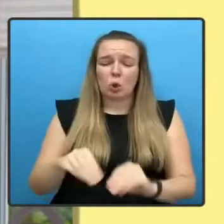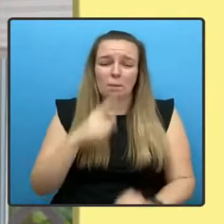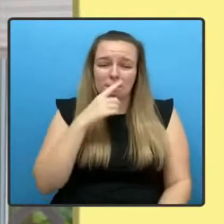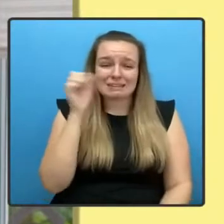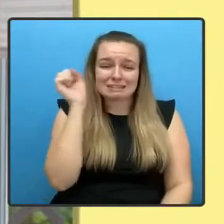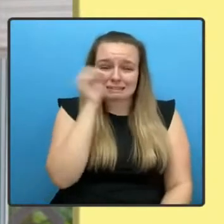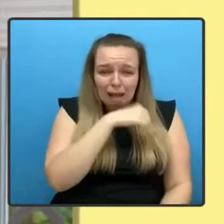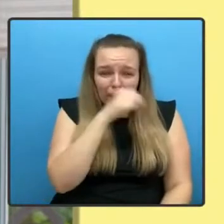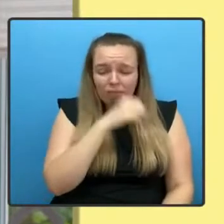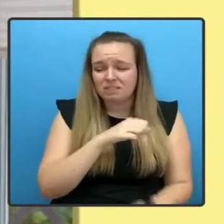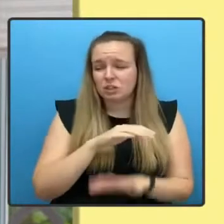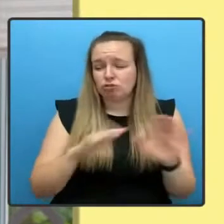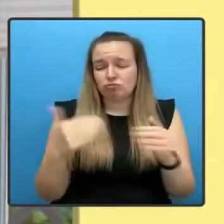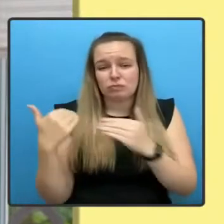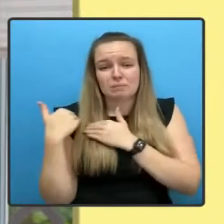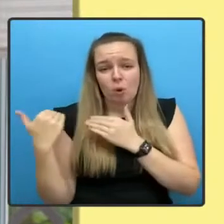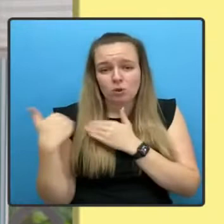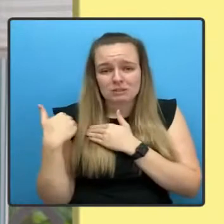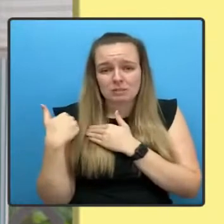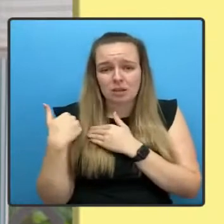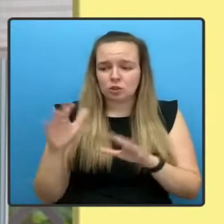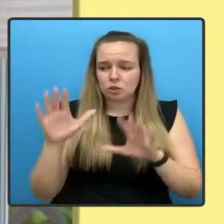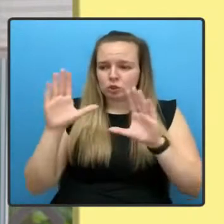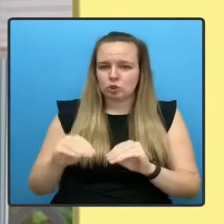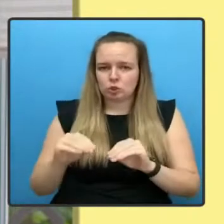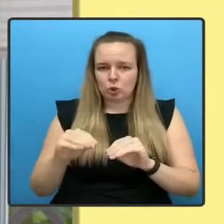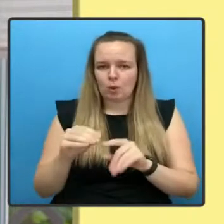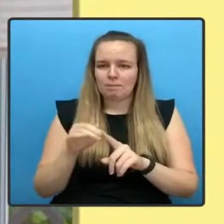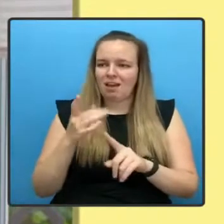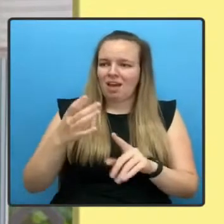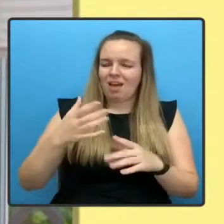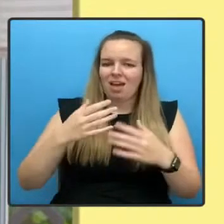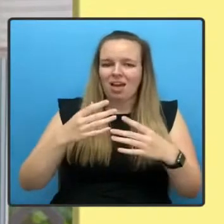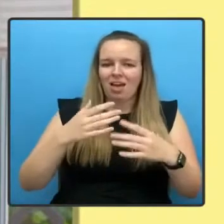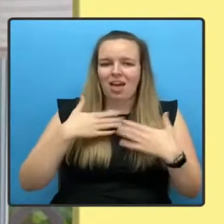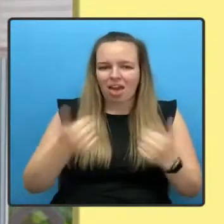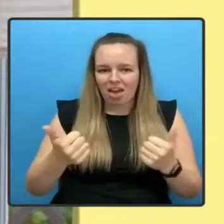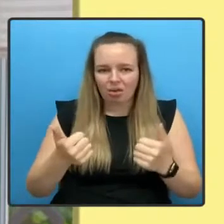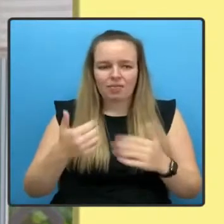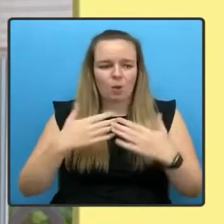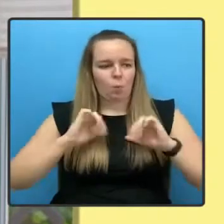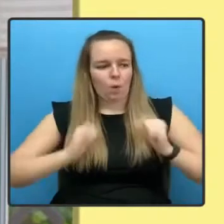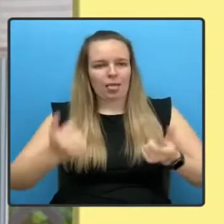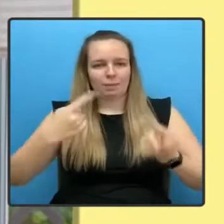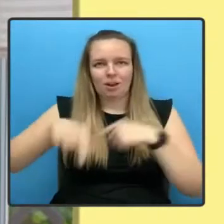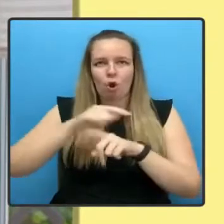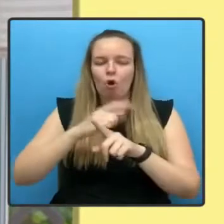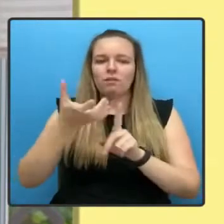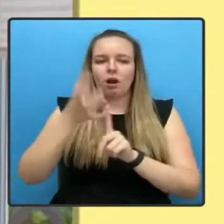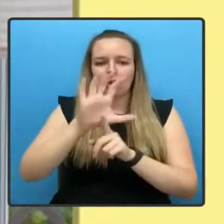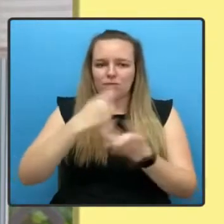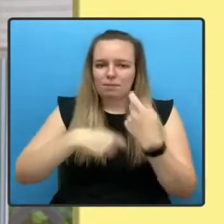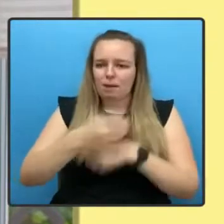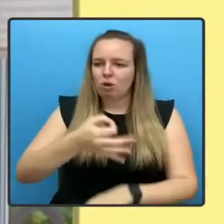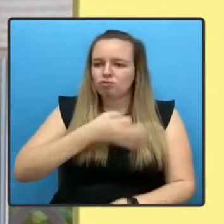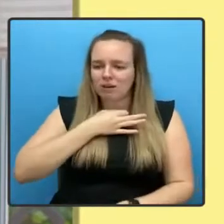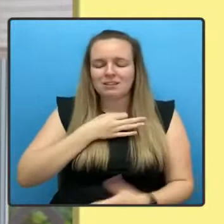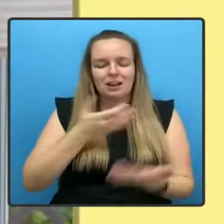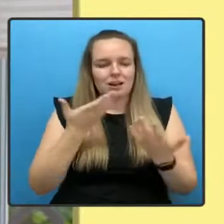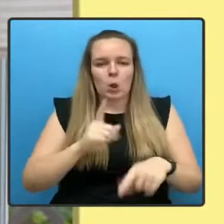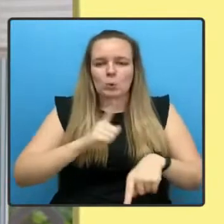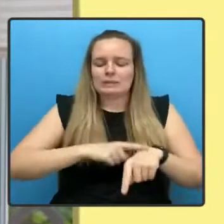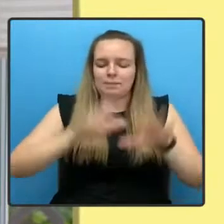Stop putting the health and well-being of the country at risk. It is time to cease and desist. Getting